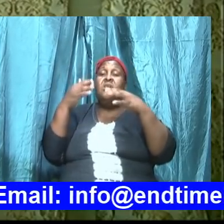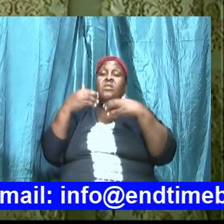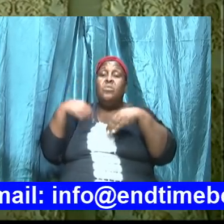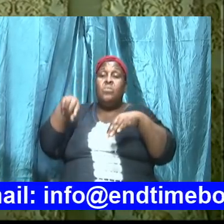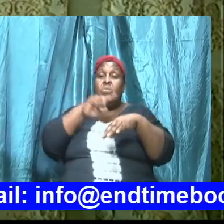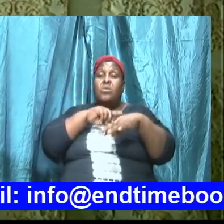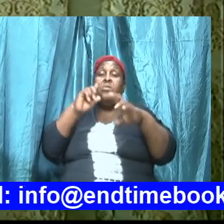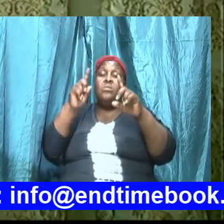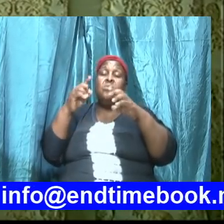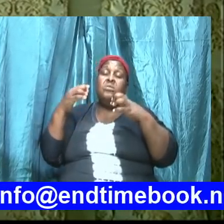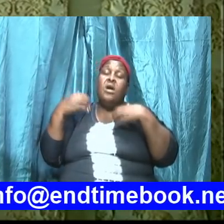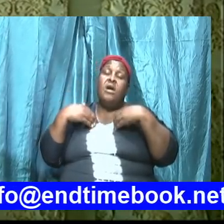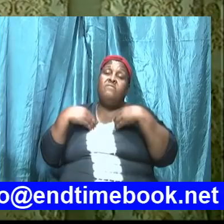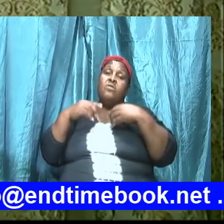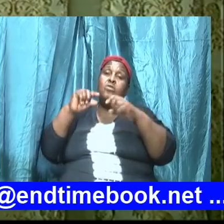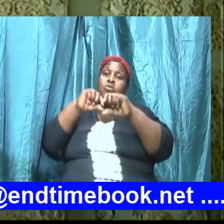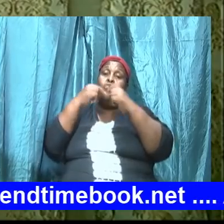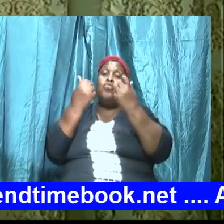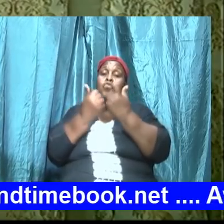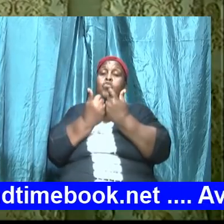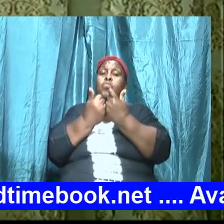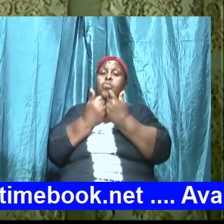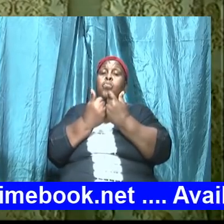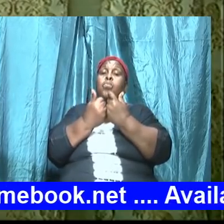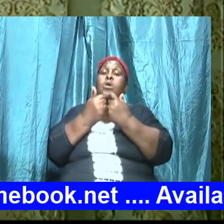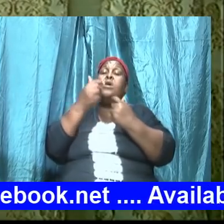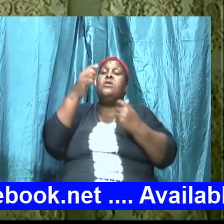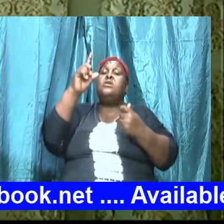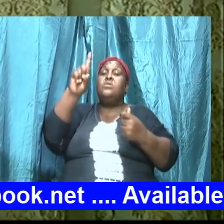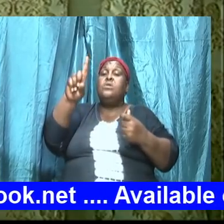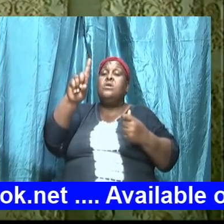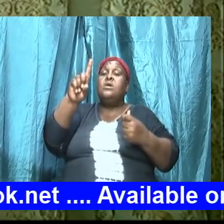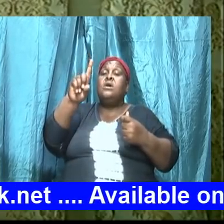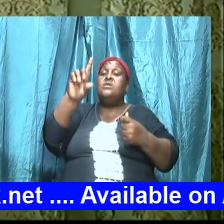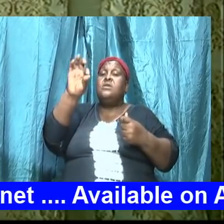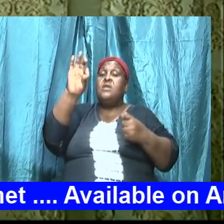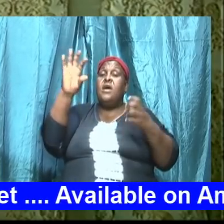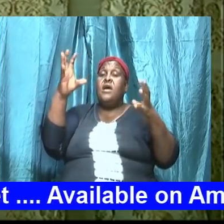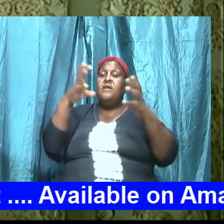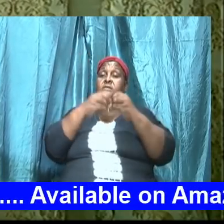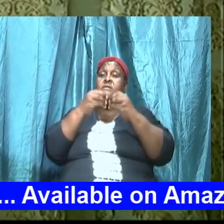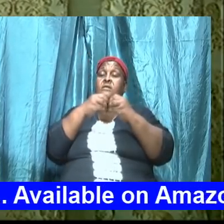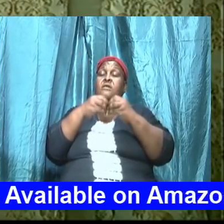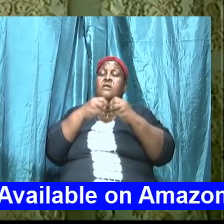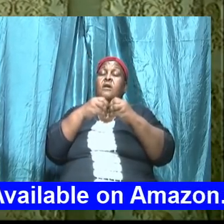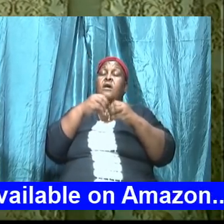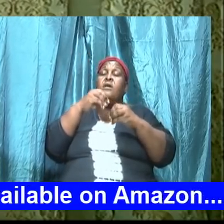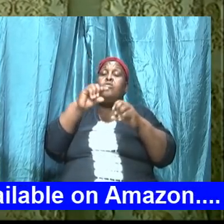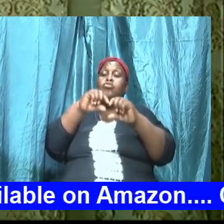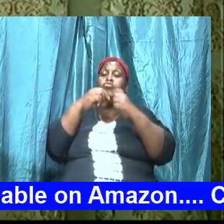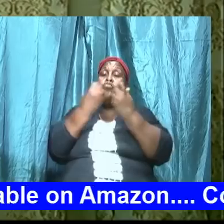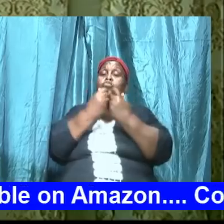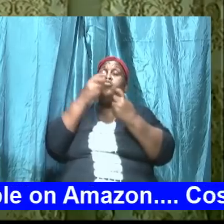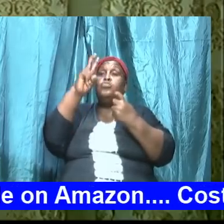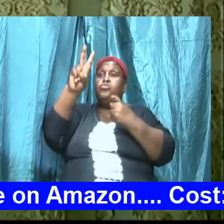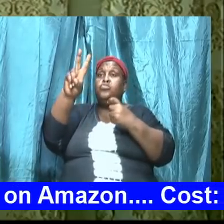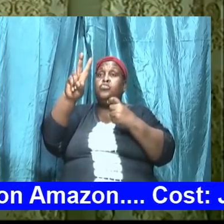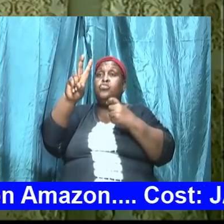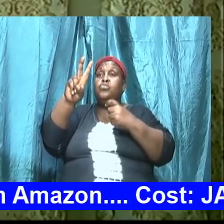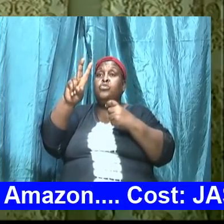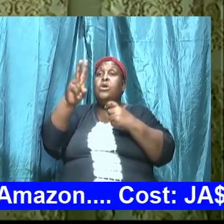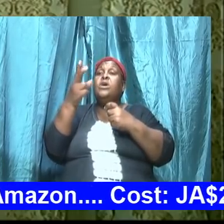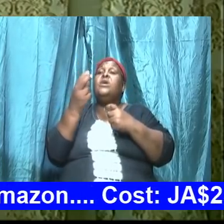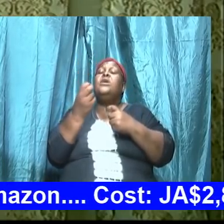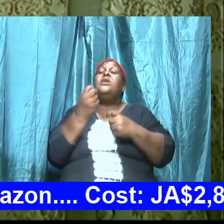have group one at nine o'clock and group two at eleven thirty bear it in